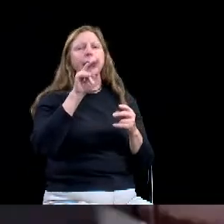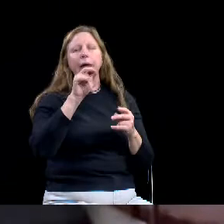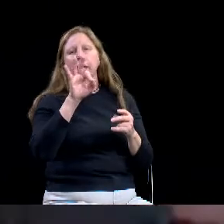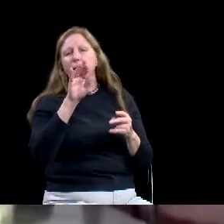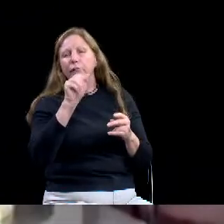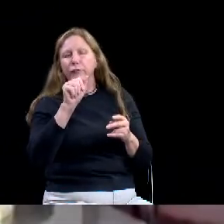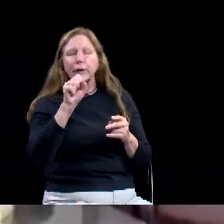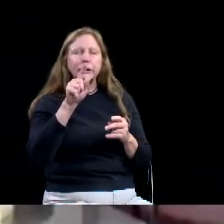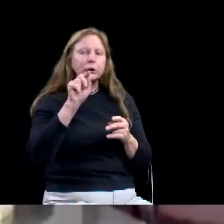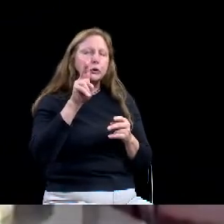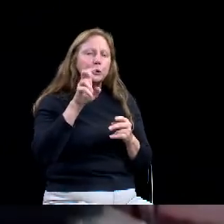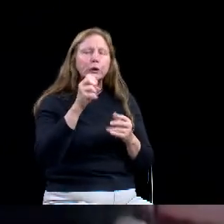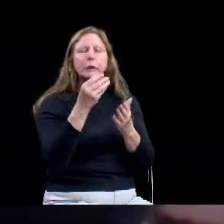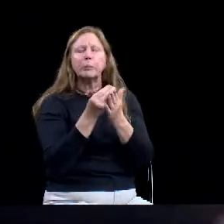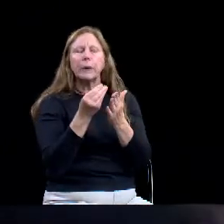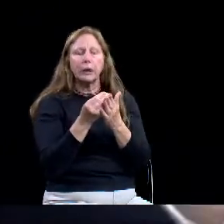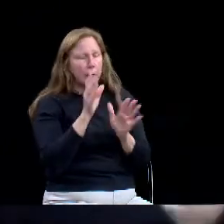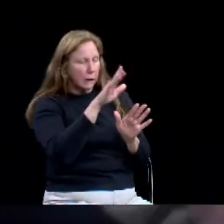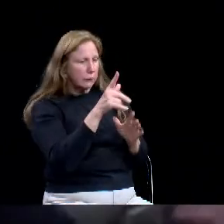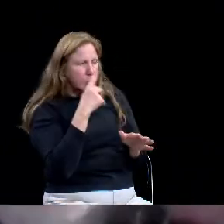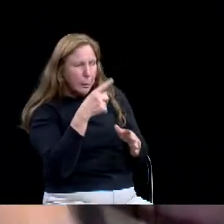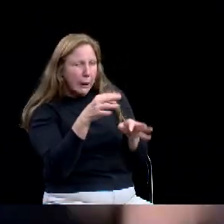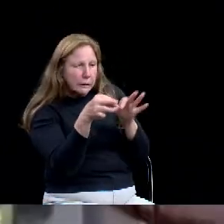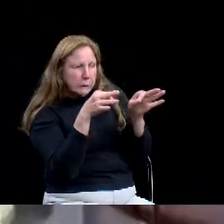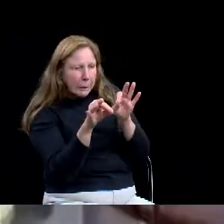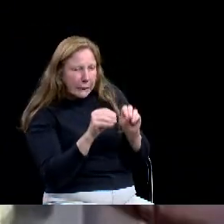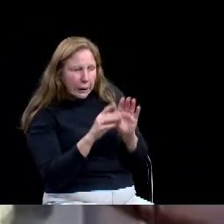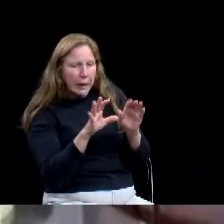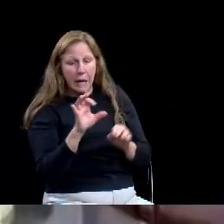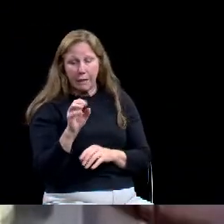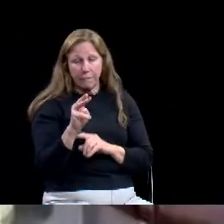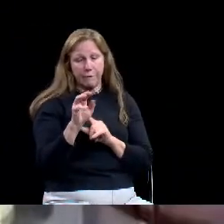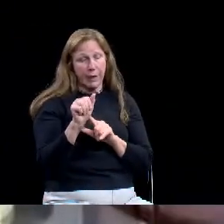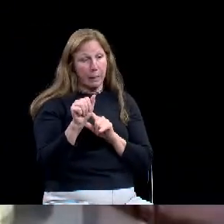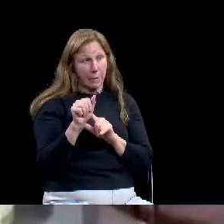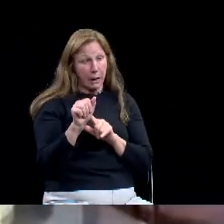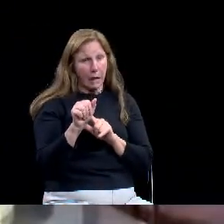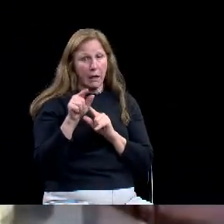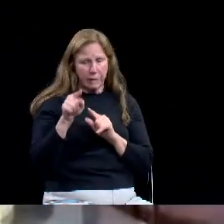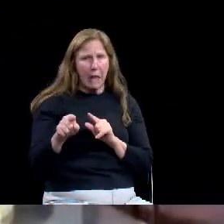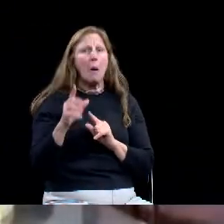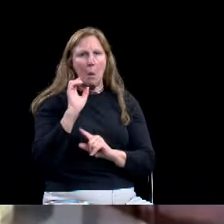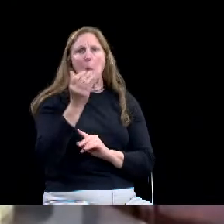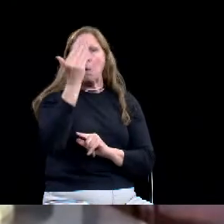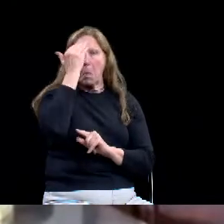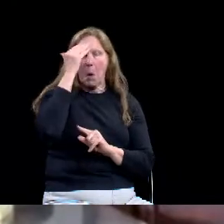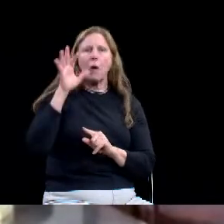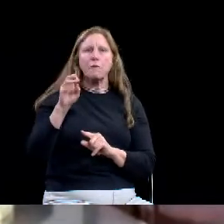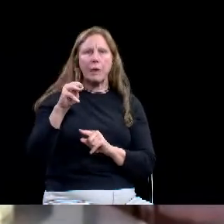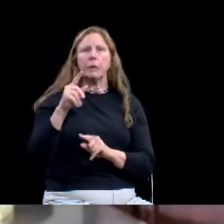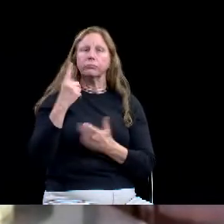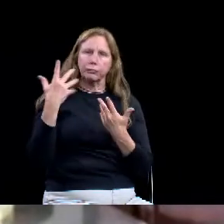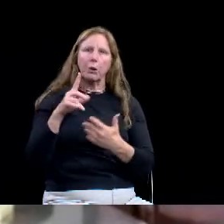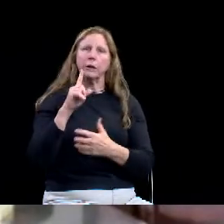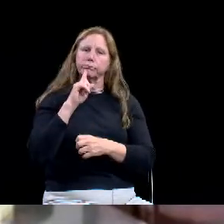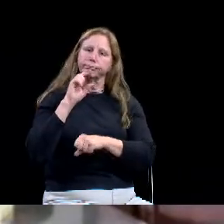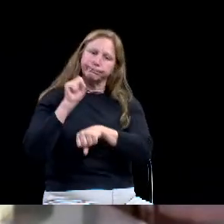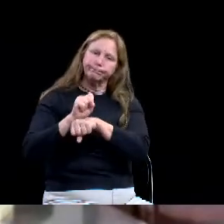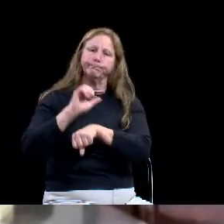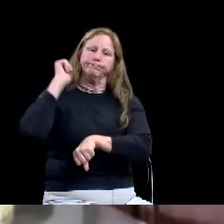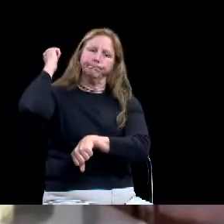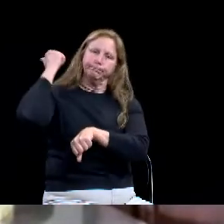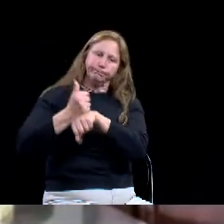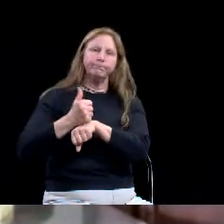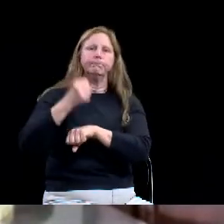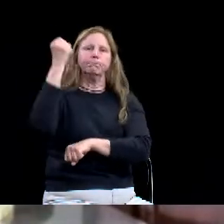dedicated, uh, it kind of stands alone. It's not going to wait to see what happens with ARP or infrastructure or some of these other things we're hearing about.